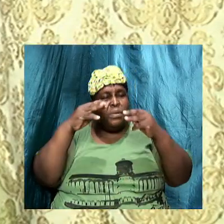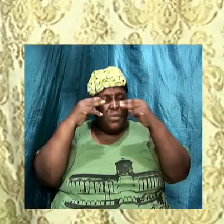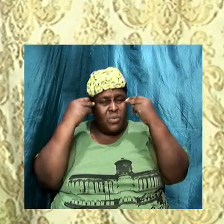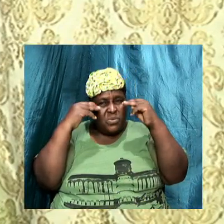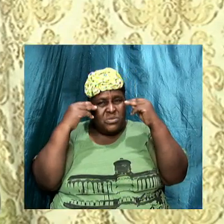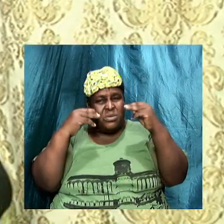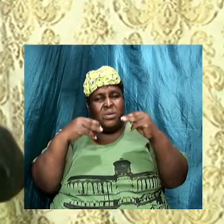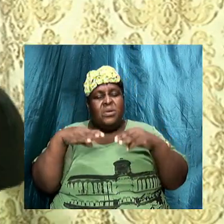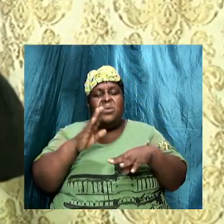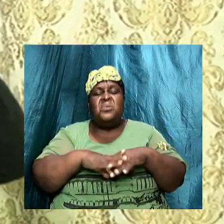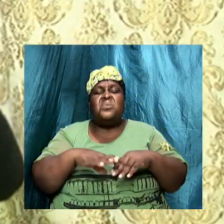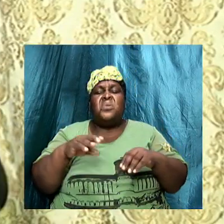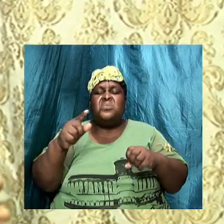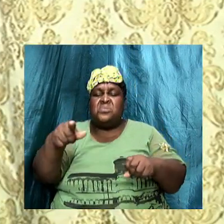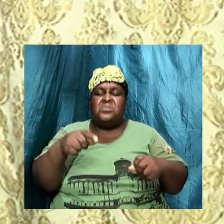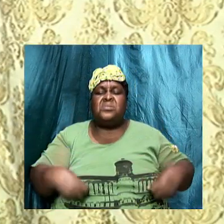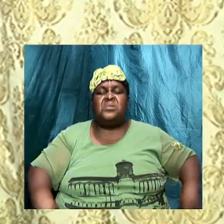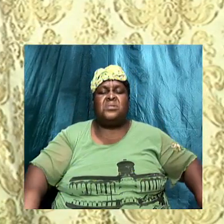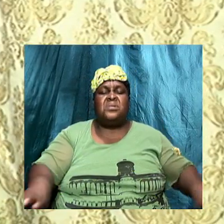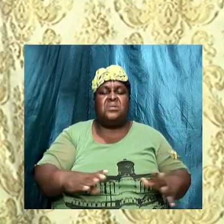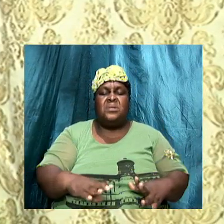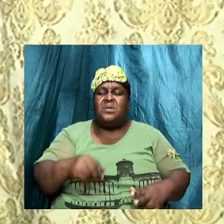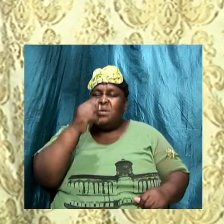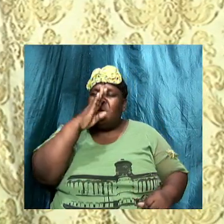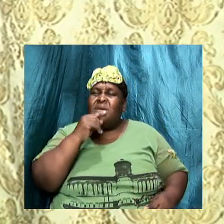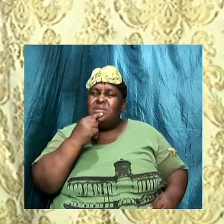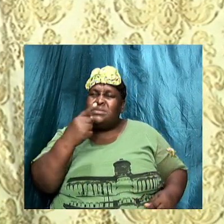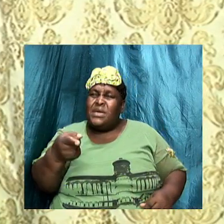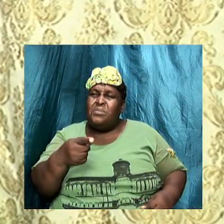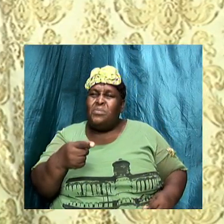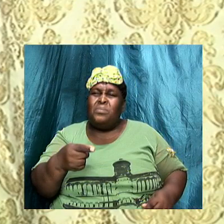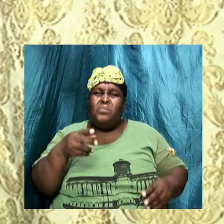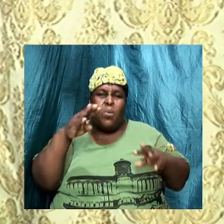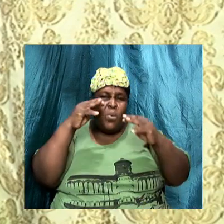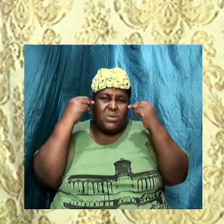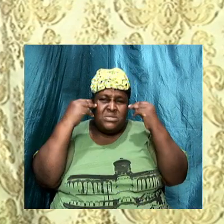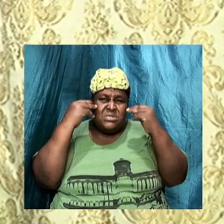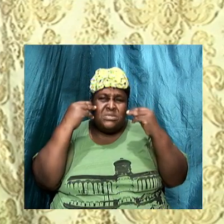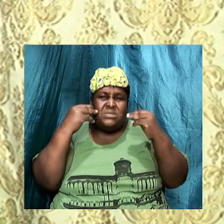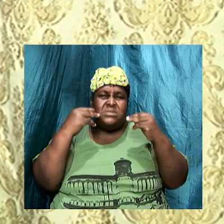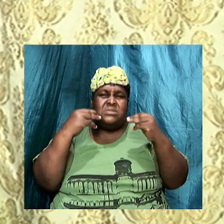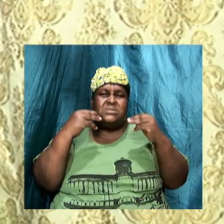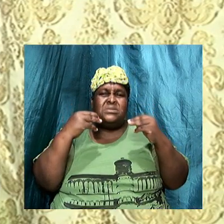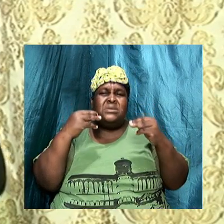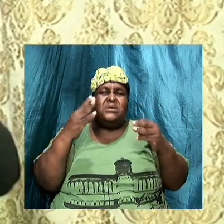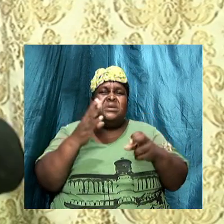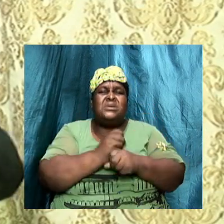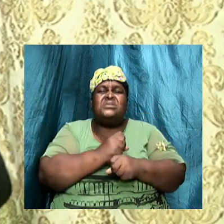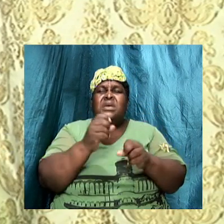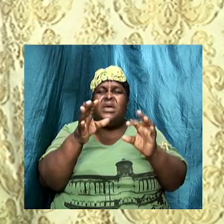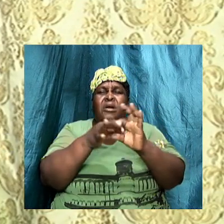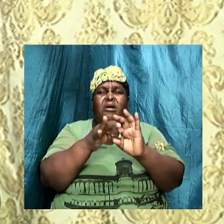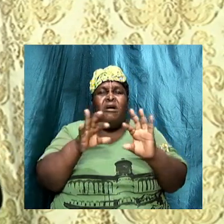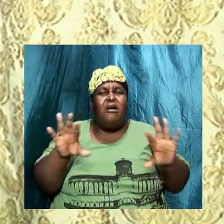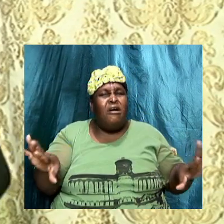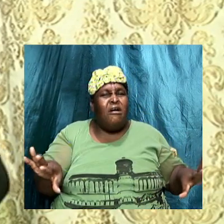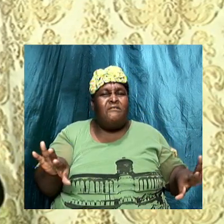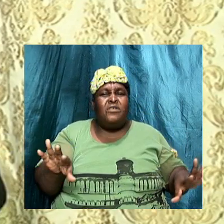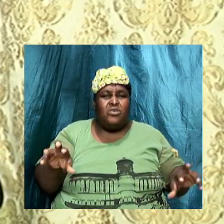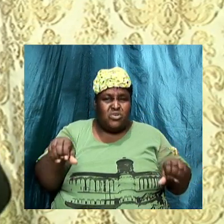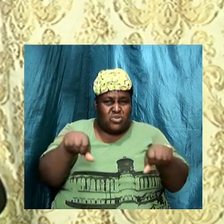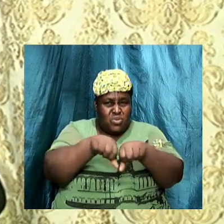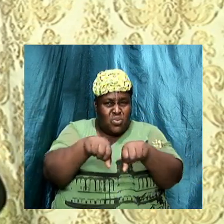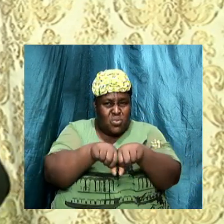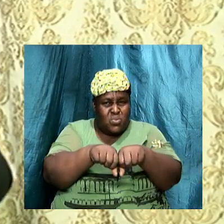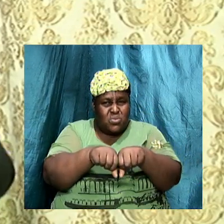that spotter ground, he said, Moses, take off your shoes because where you're standing is holy ground. I want you to understand that probably